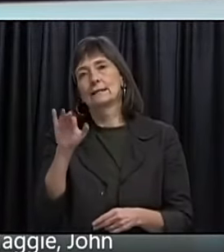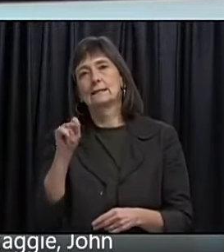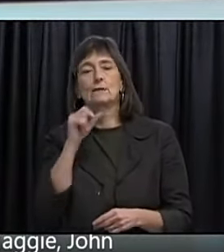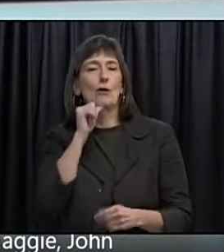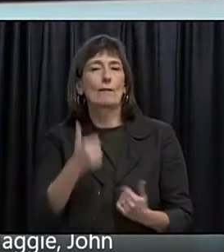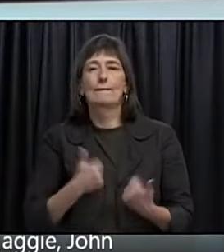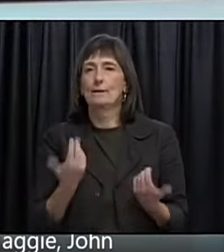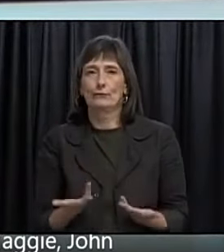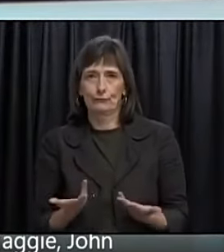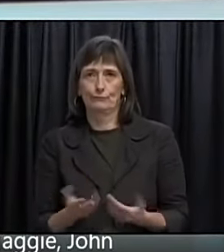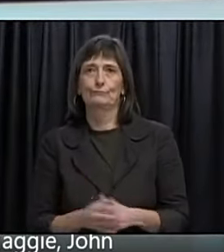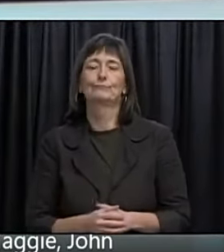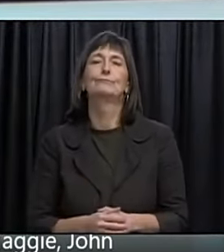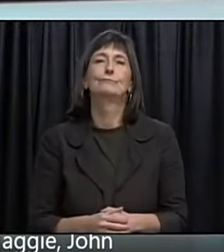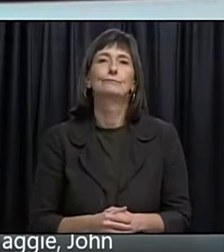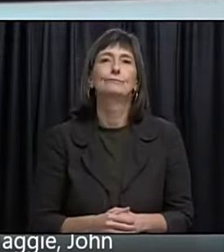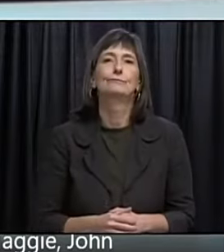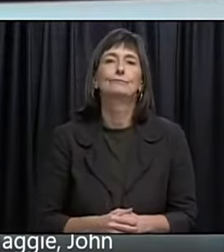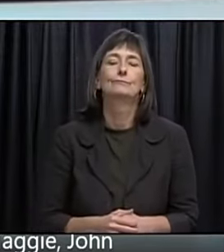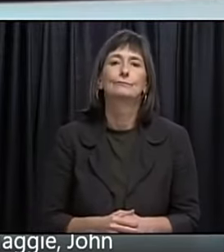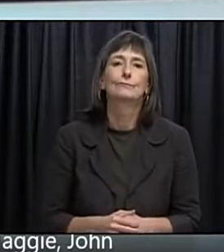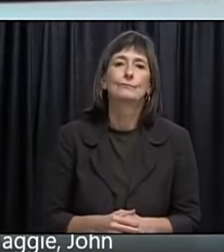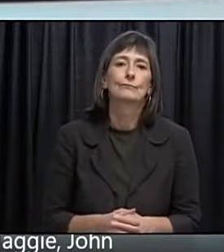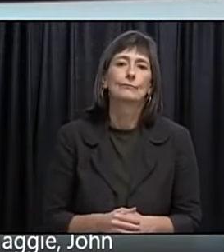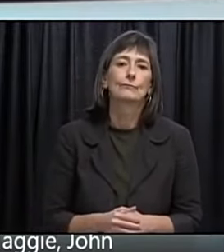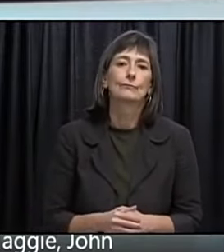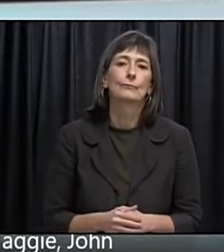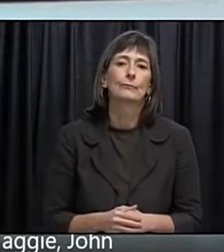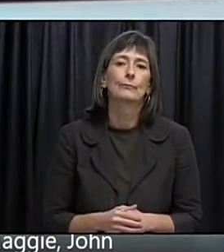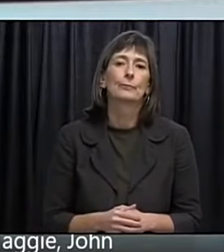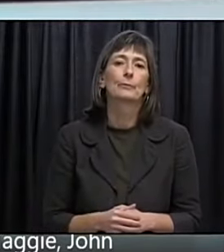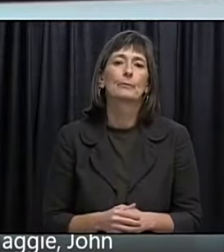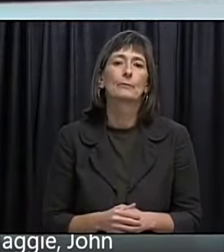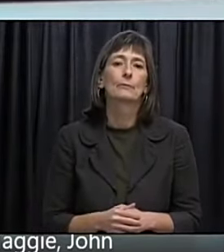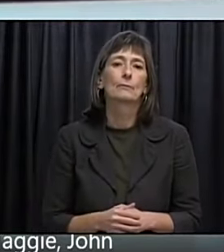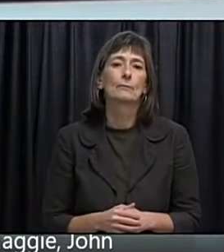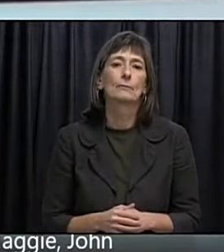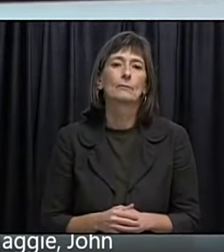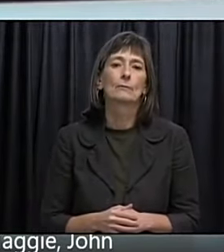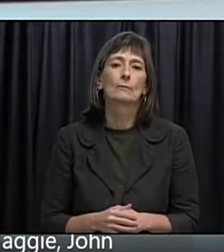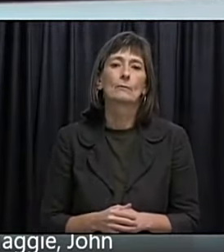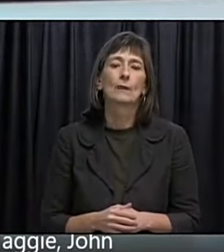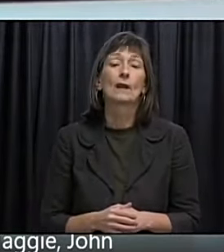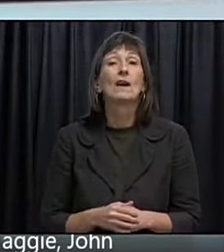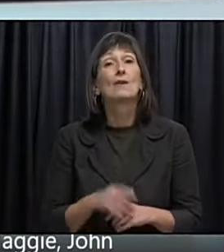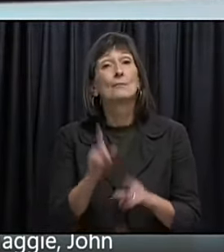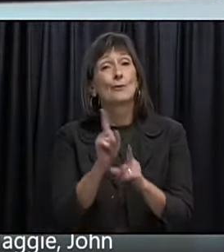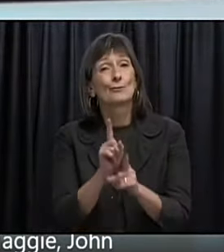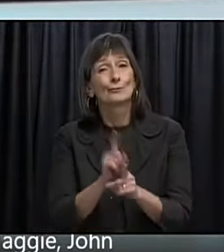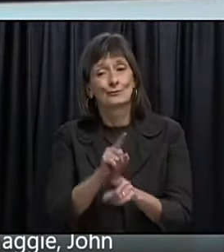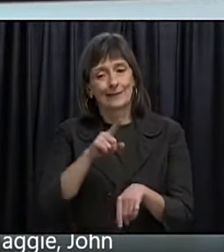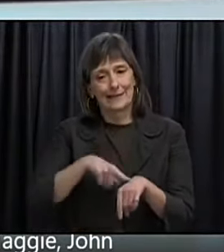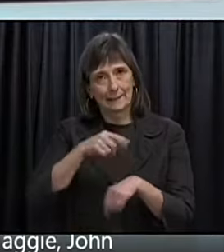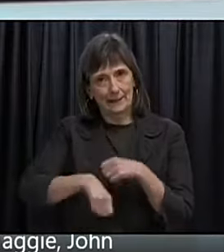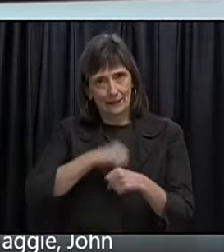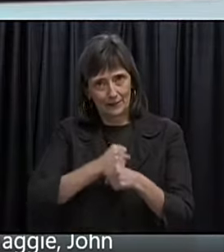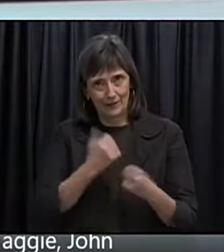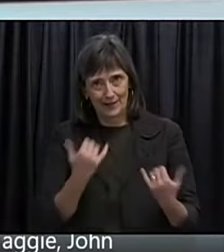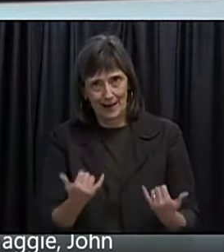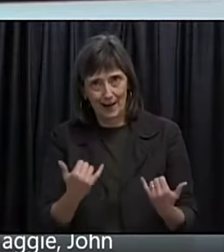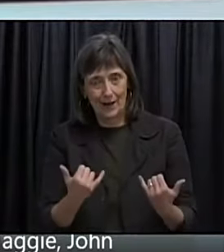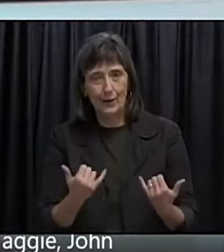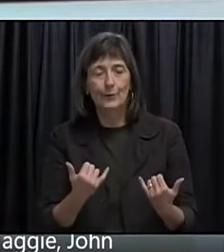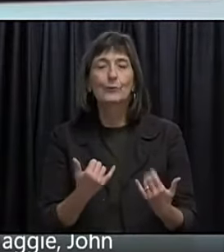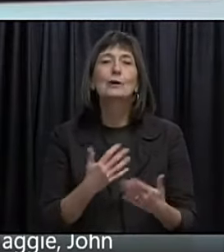I think. One of the. The comments. That I would. Also. Make. Is that because. Of the time. Of the year. And with people. Coming